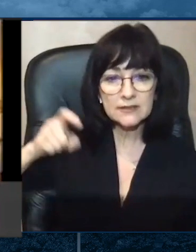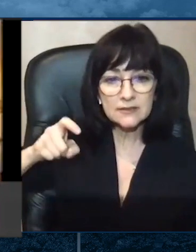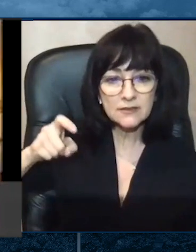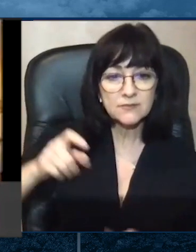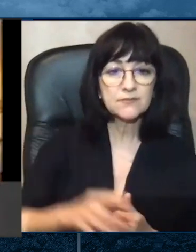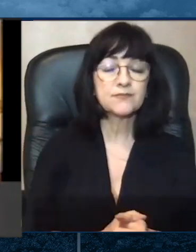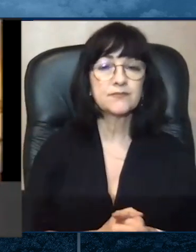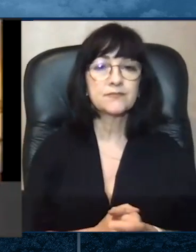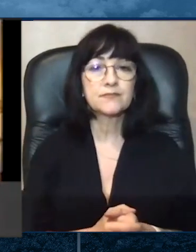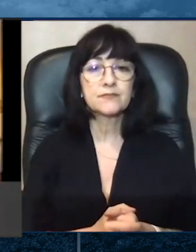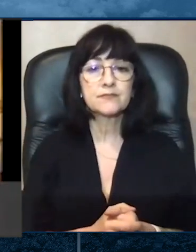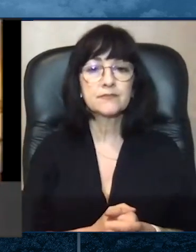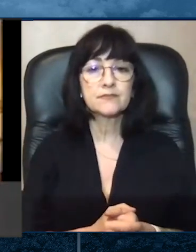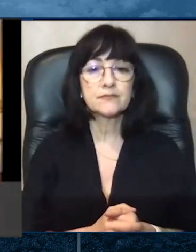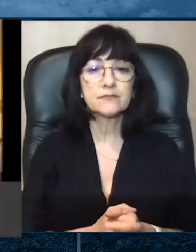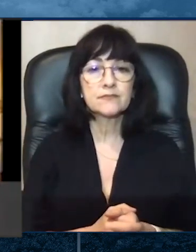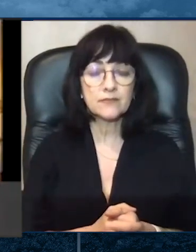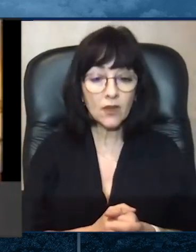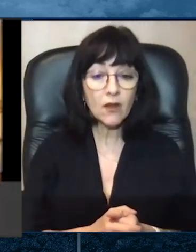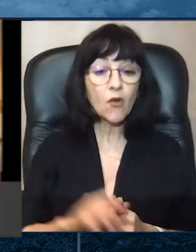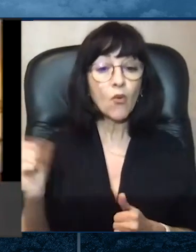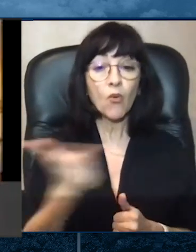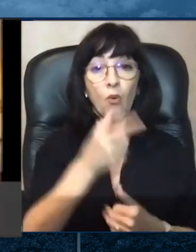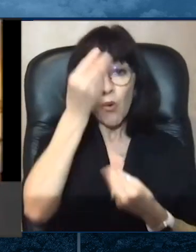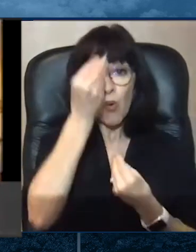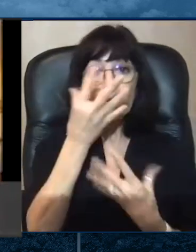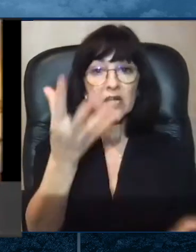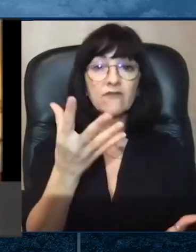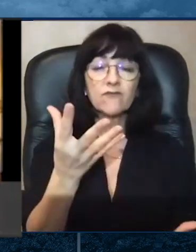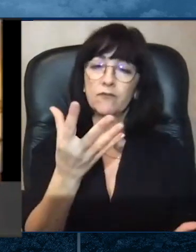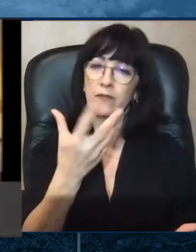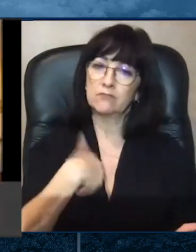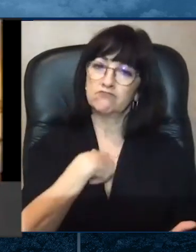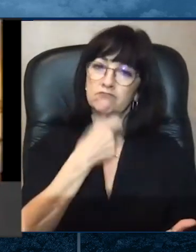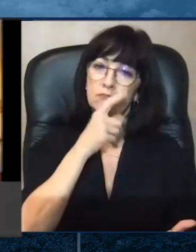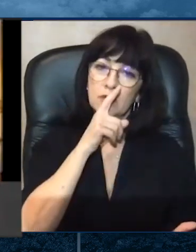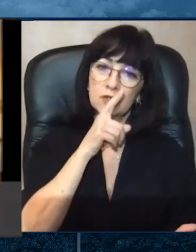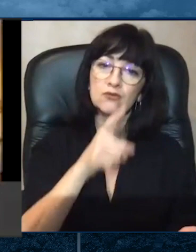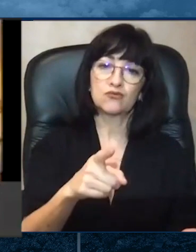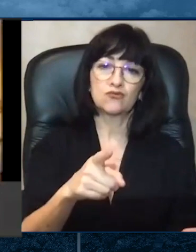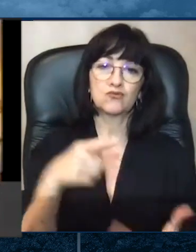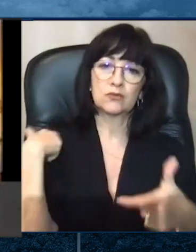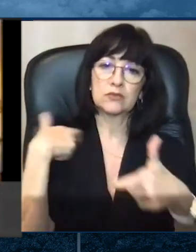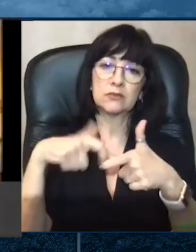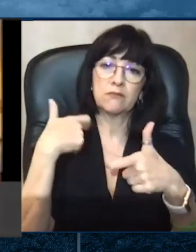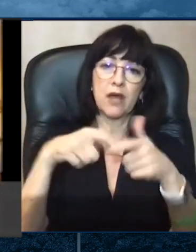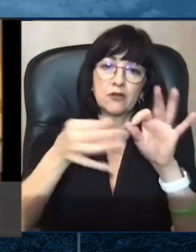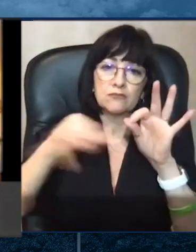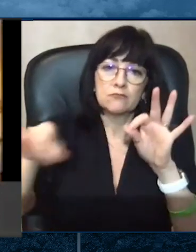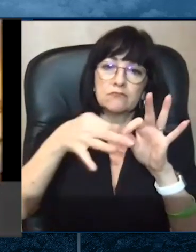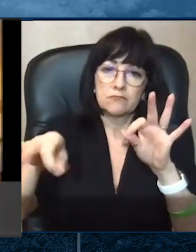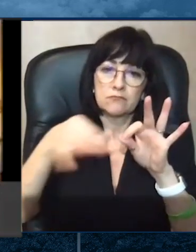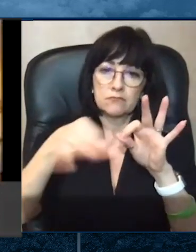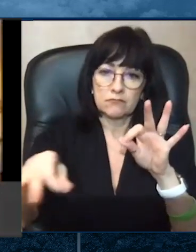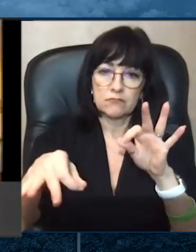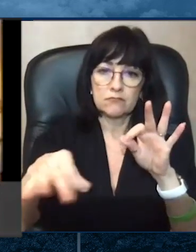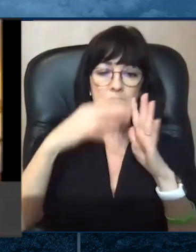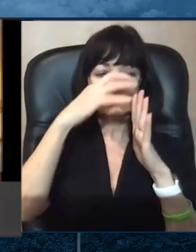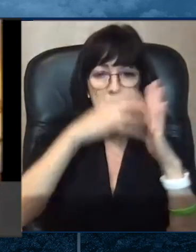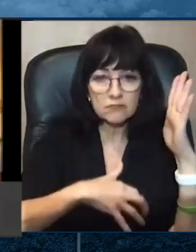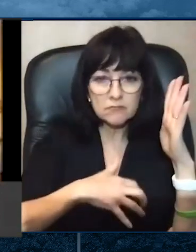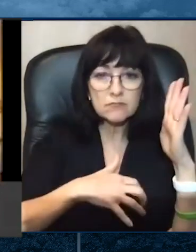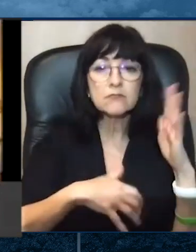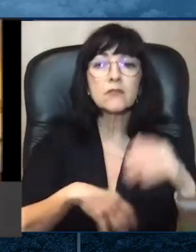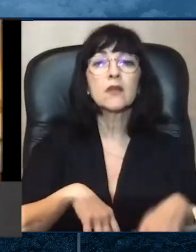Colocamos estos materiales en nuestra plataforma de redes sociales y los